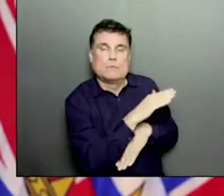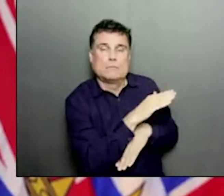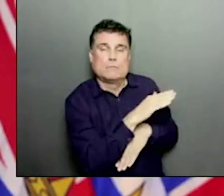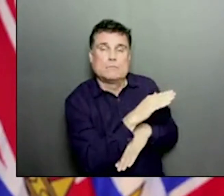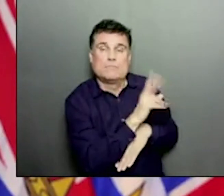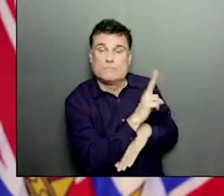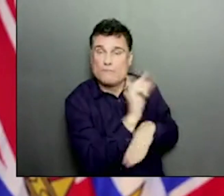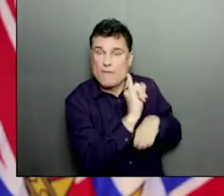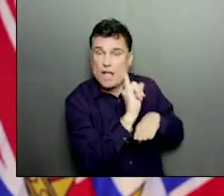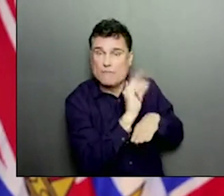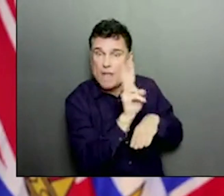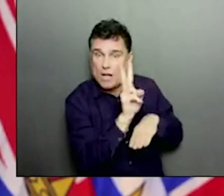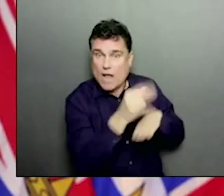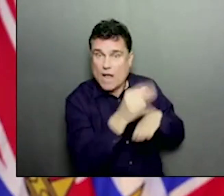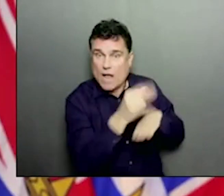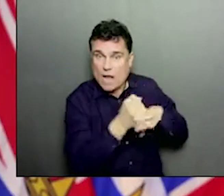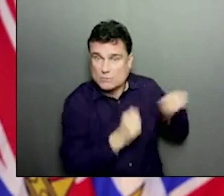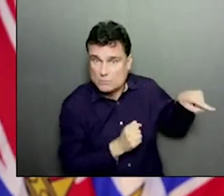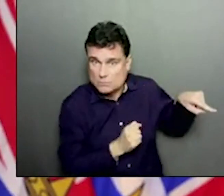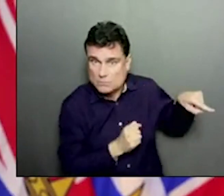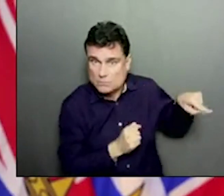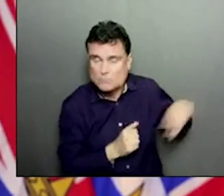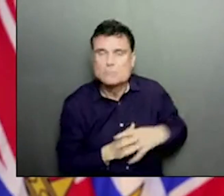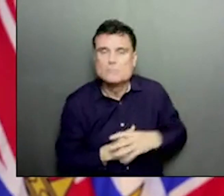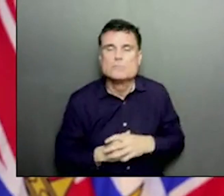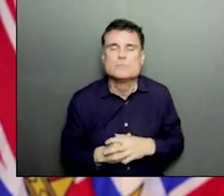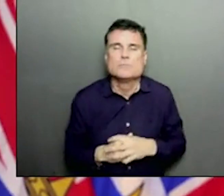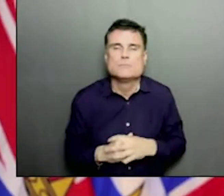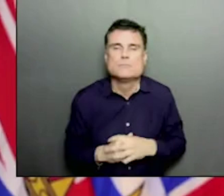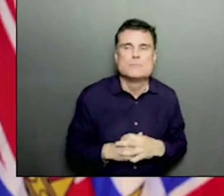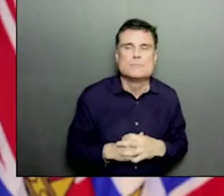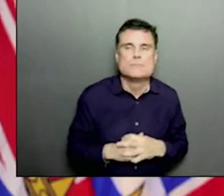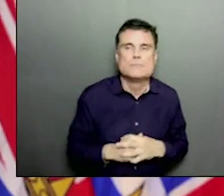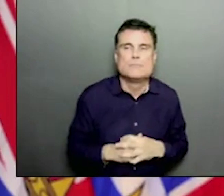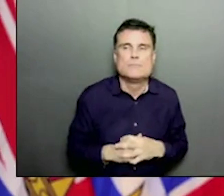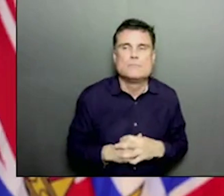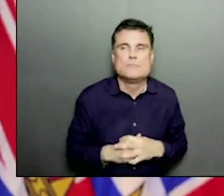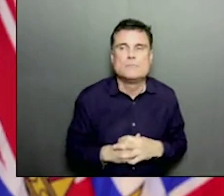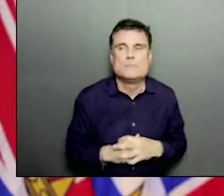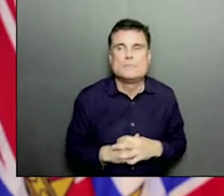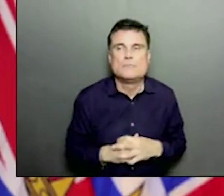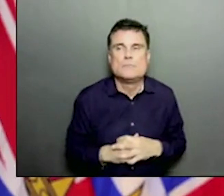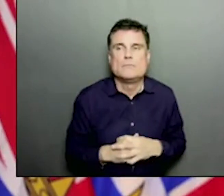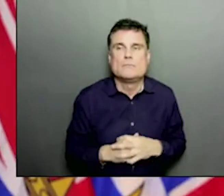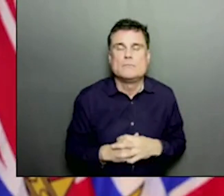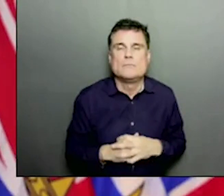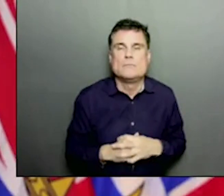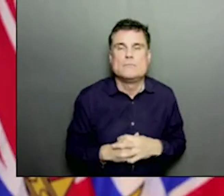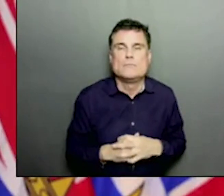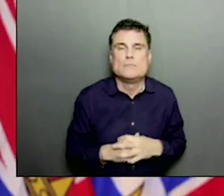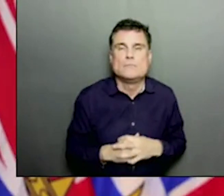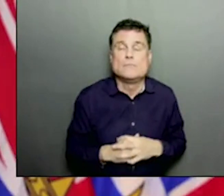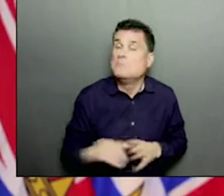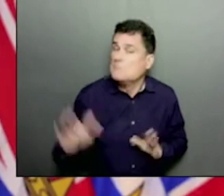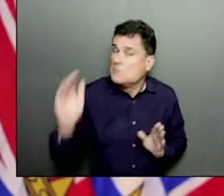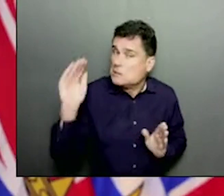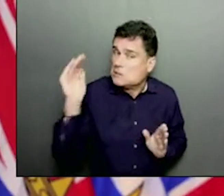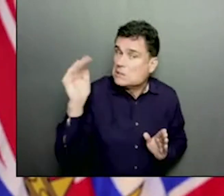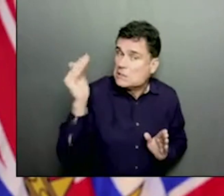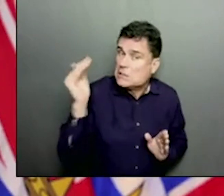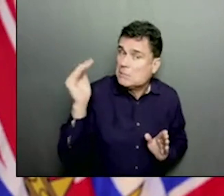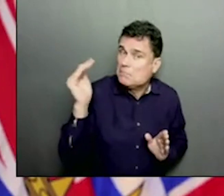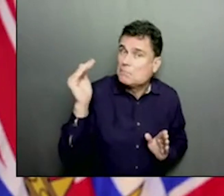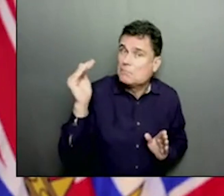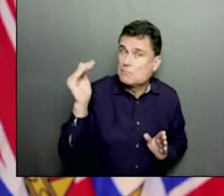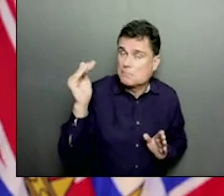around the vaccine supply that we should expect both our Pfizer doses and Moderna doses starting as